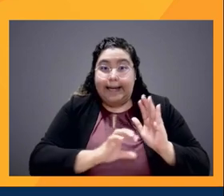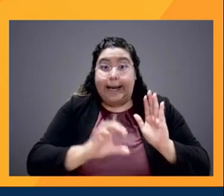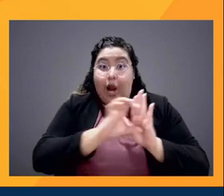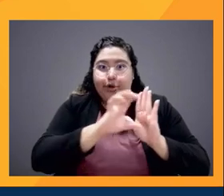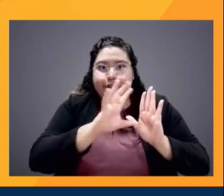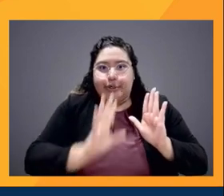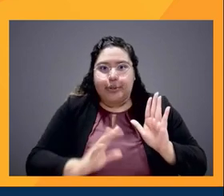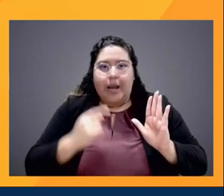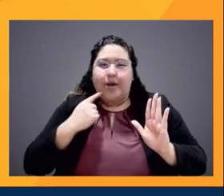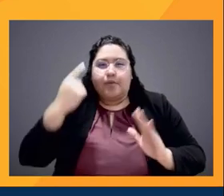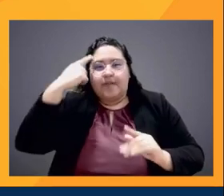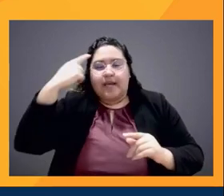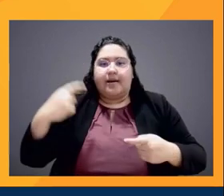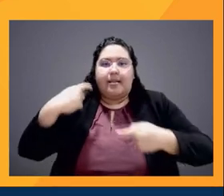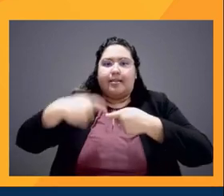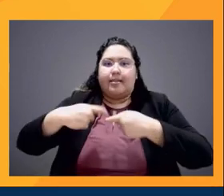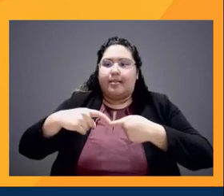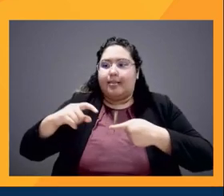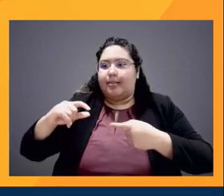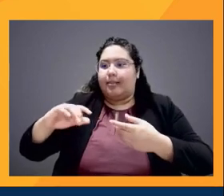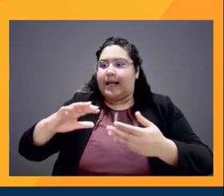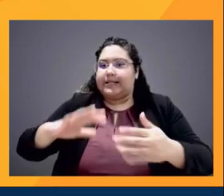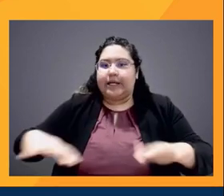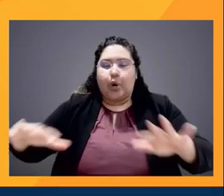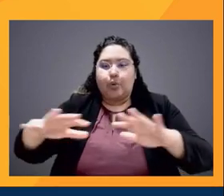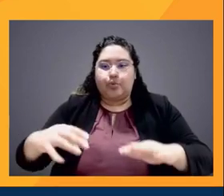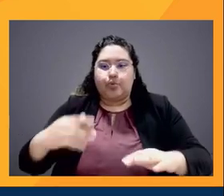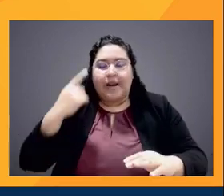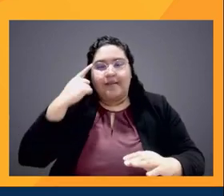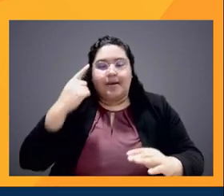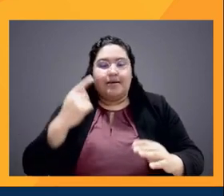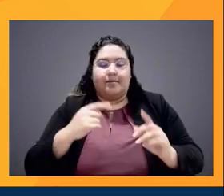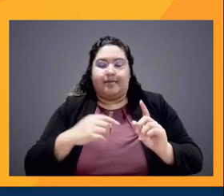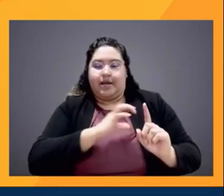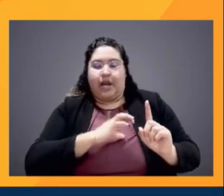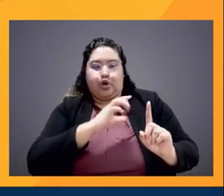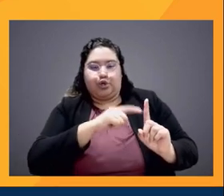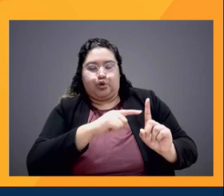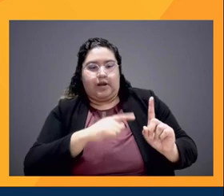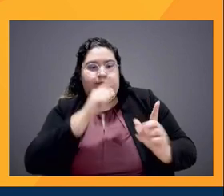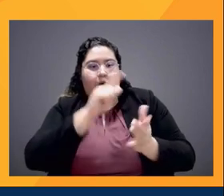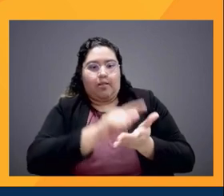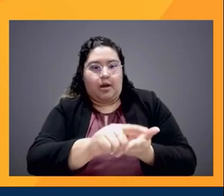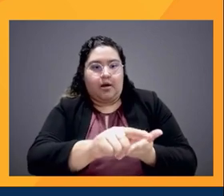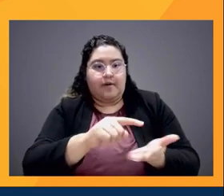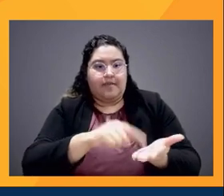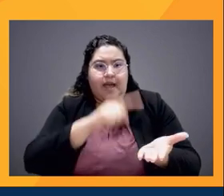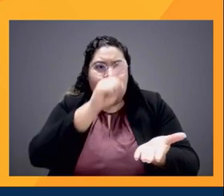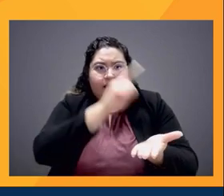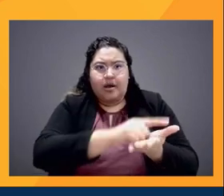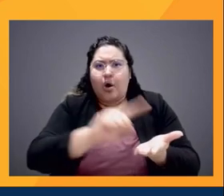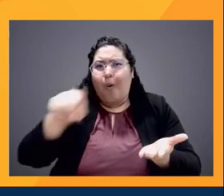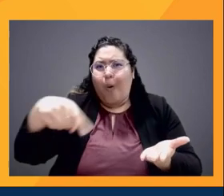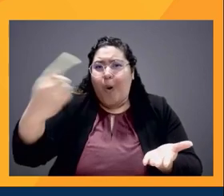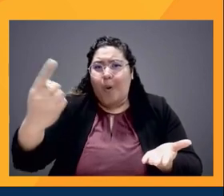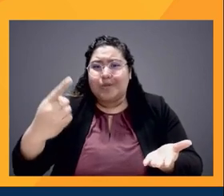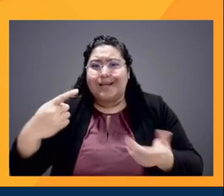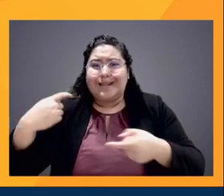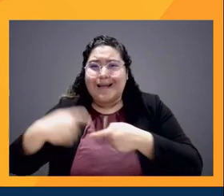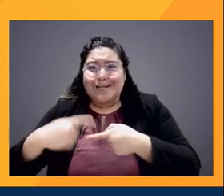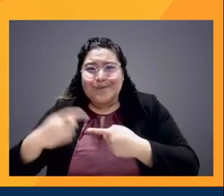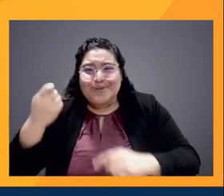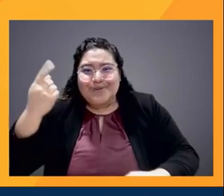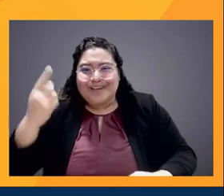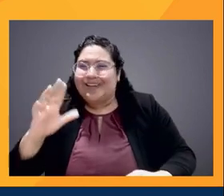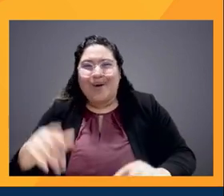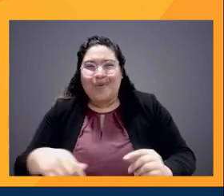Like when I'm talking about, oh, this character is falling in love. I'm not talking about a love that only Latinos understand. It's a love